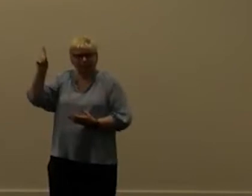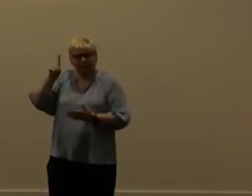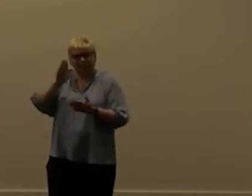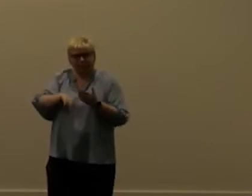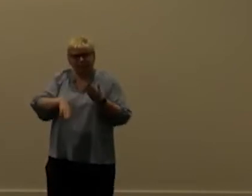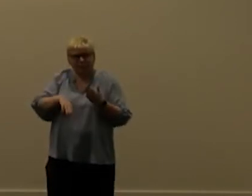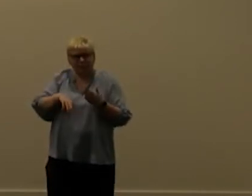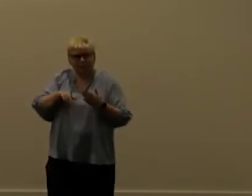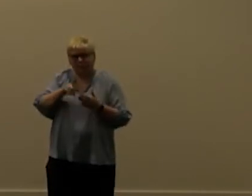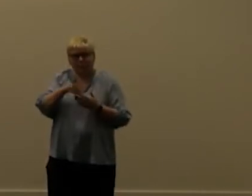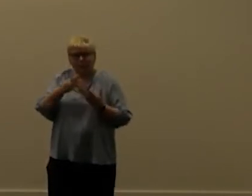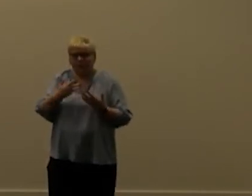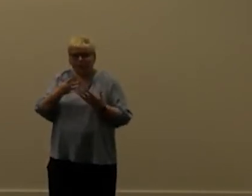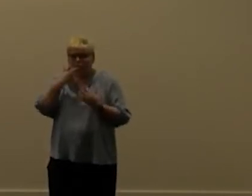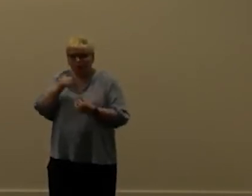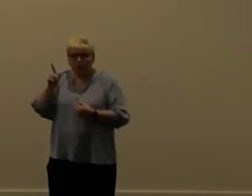nope